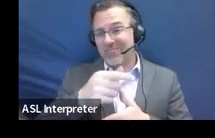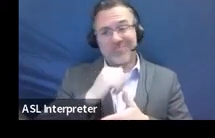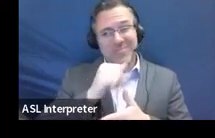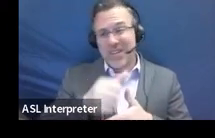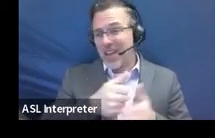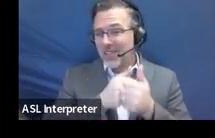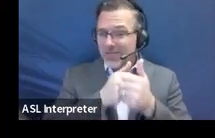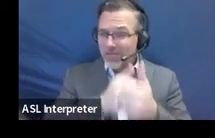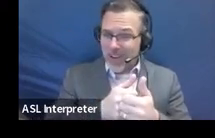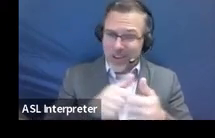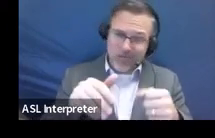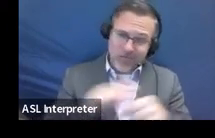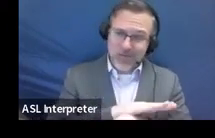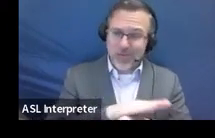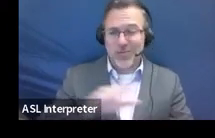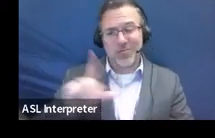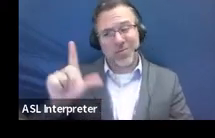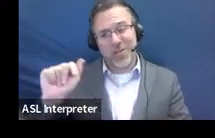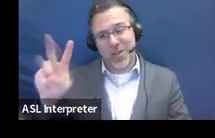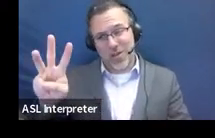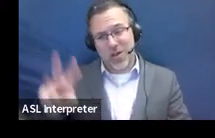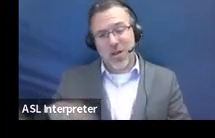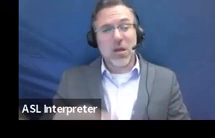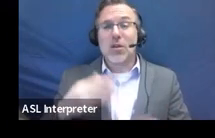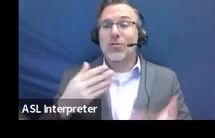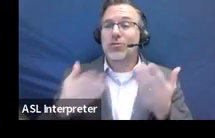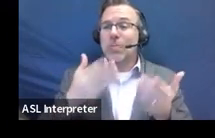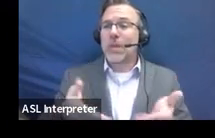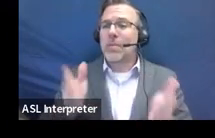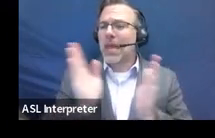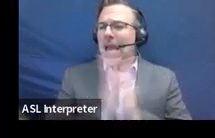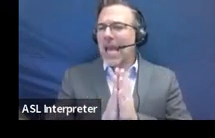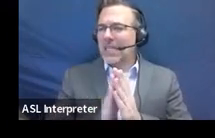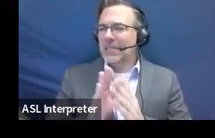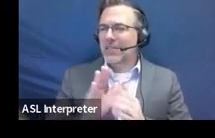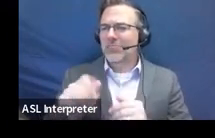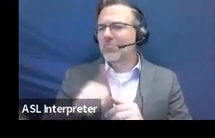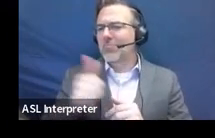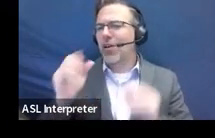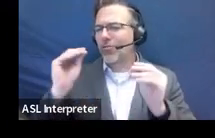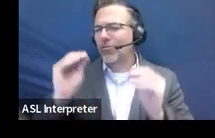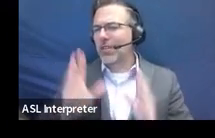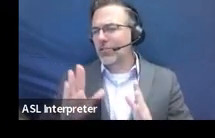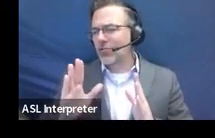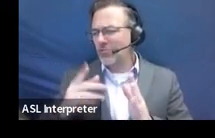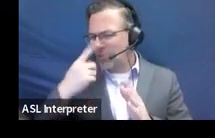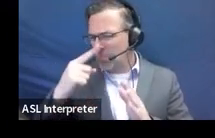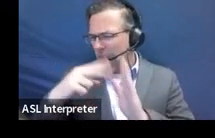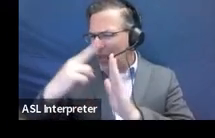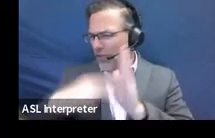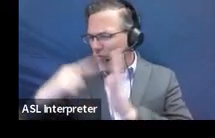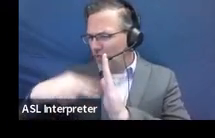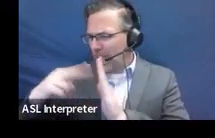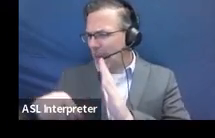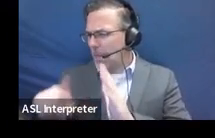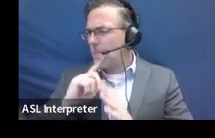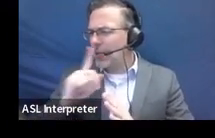maybe ask a colleague to kind of skim over it. So, you know, those little misses don't happen.